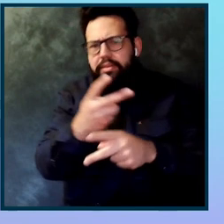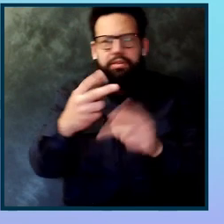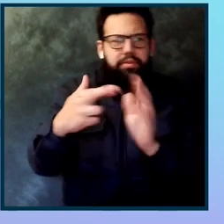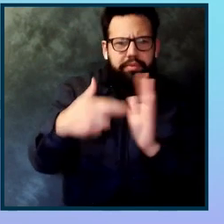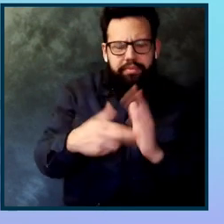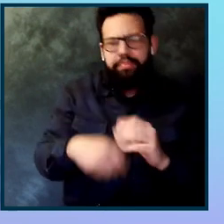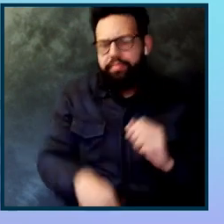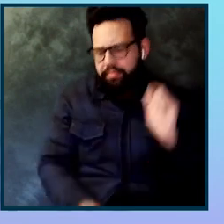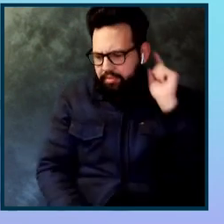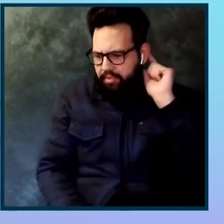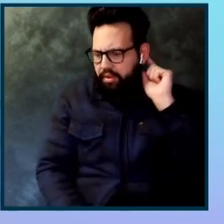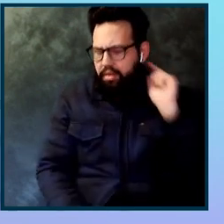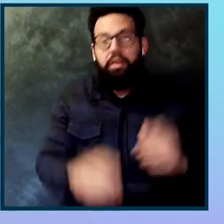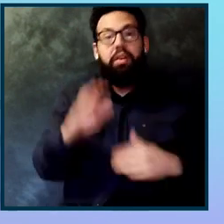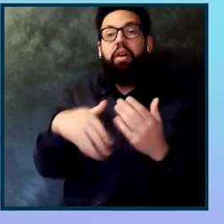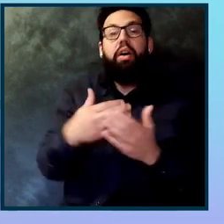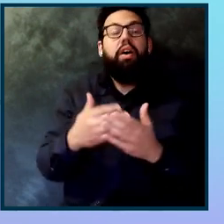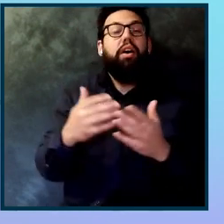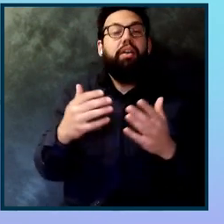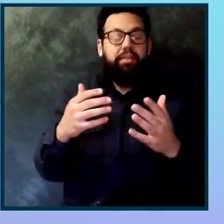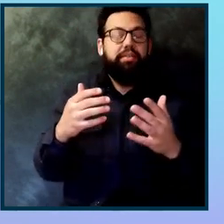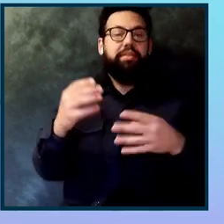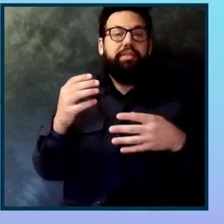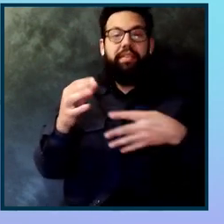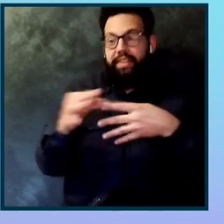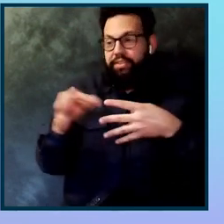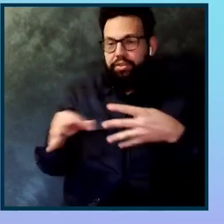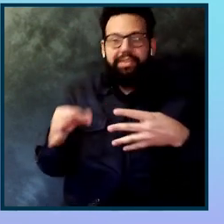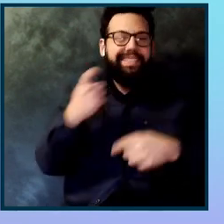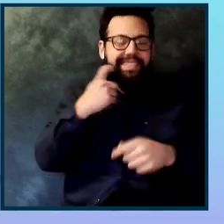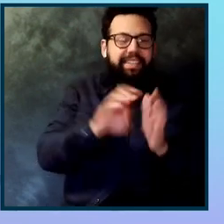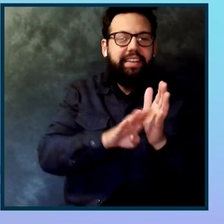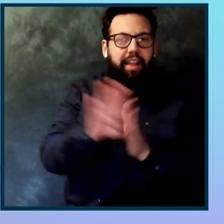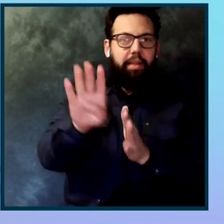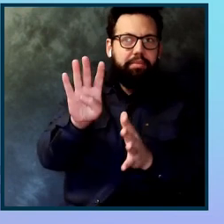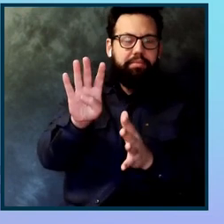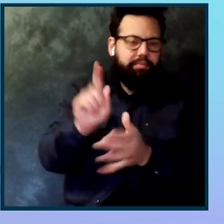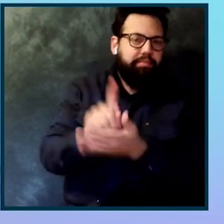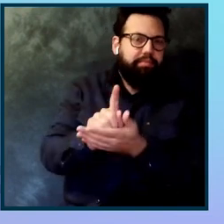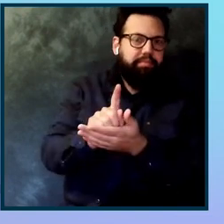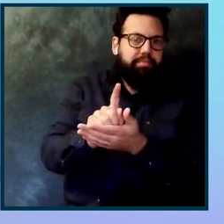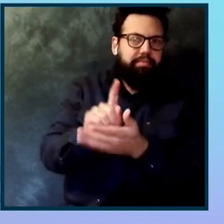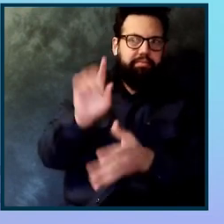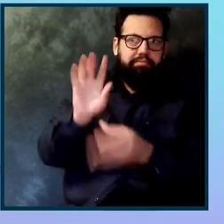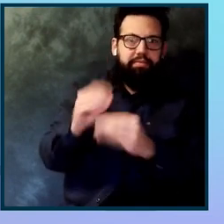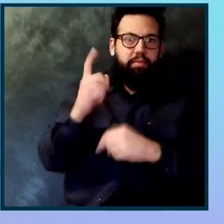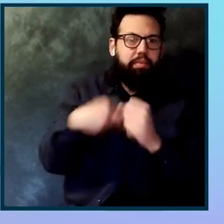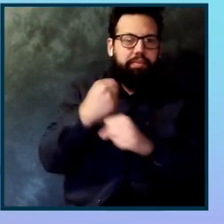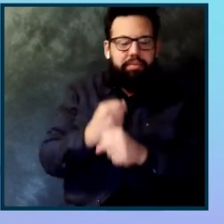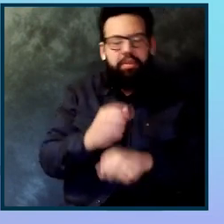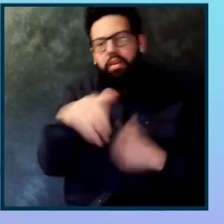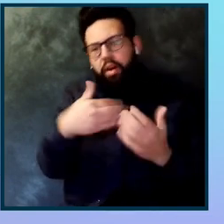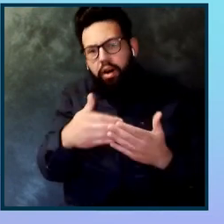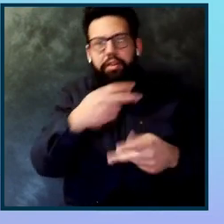to achieve this were developed and released within the last year. The number of projects, projects, products and integrations that